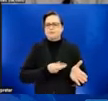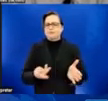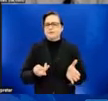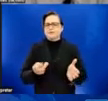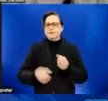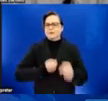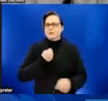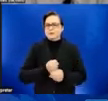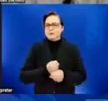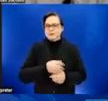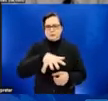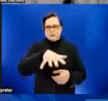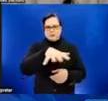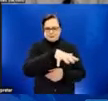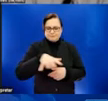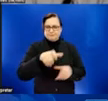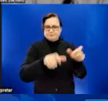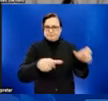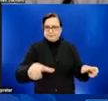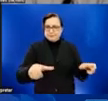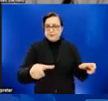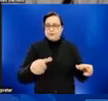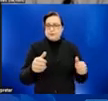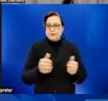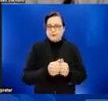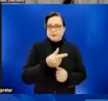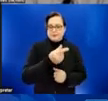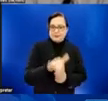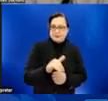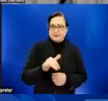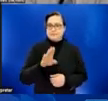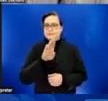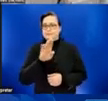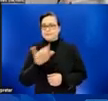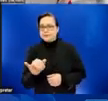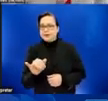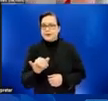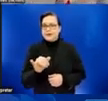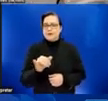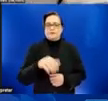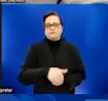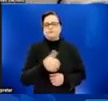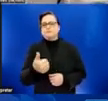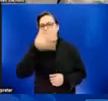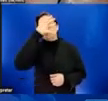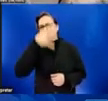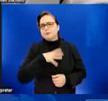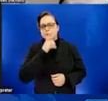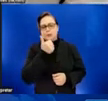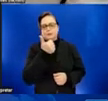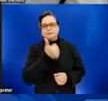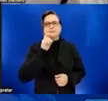and other men who have sex with men. And just the conditions for which it becomes propagated more readily,